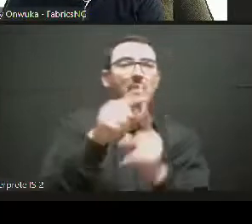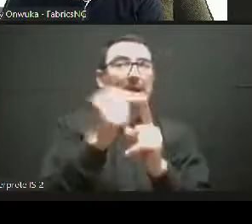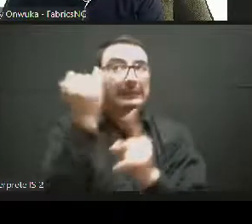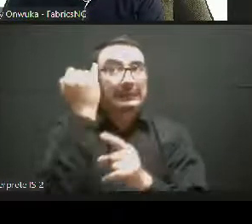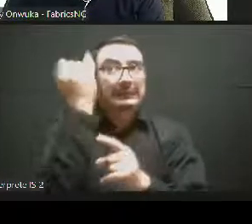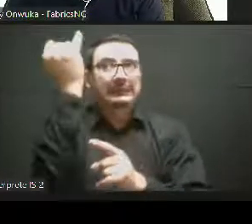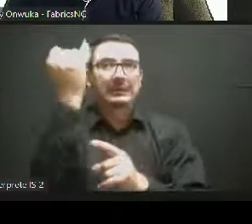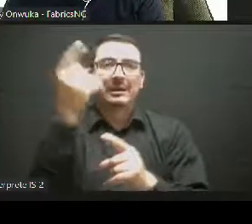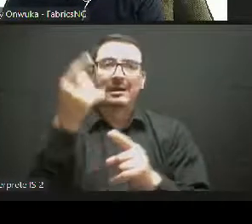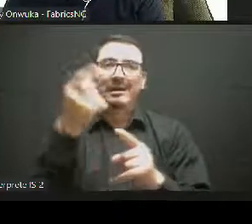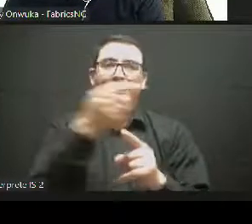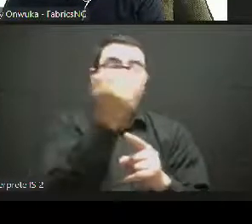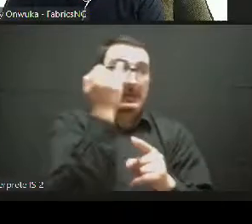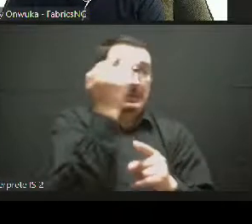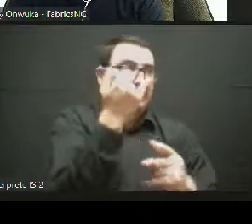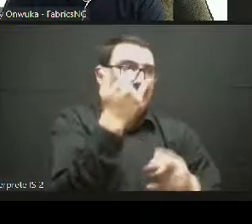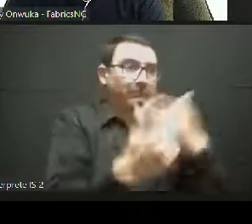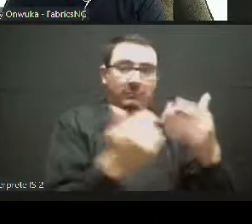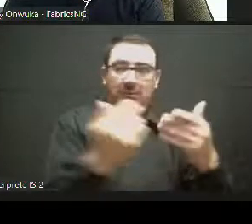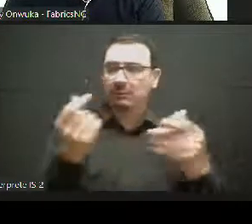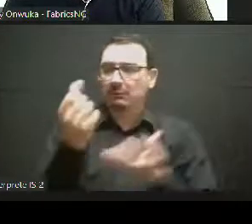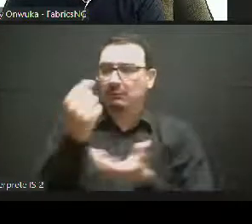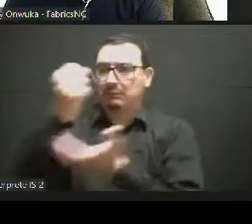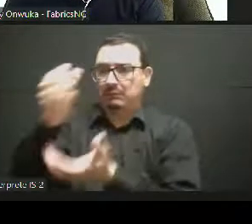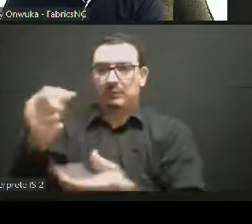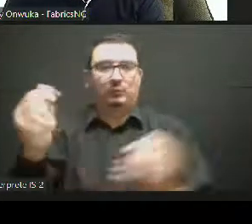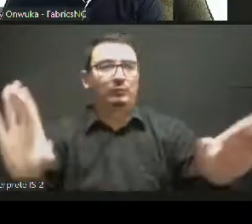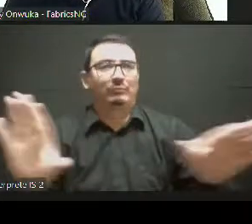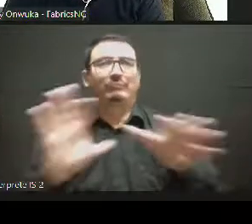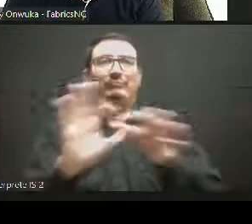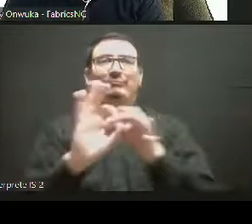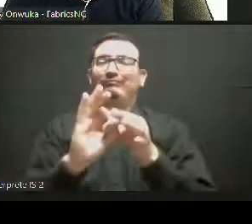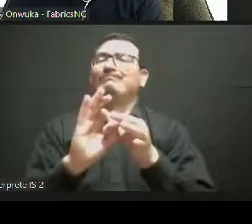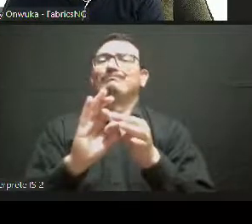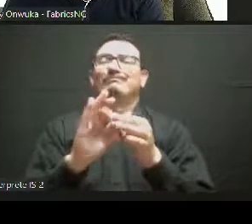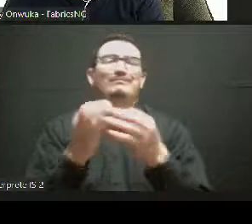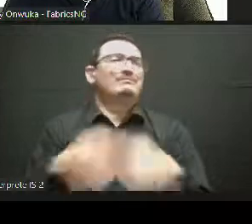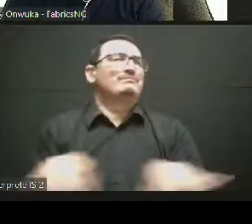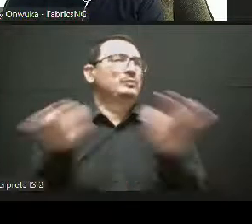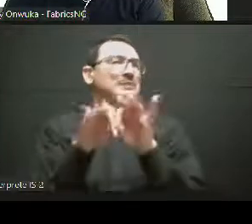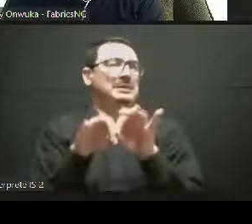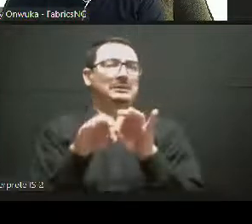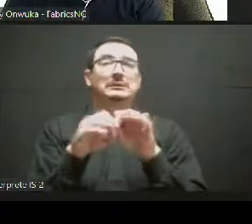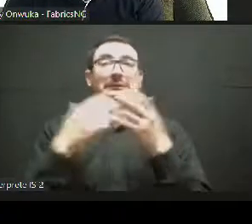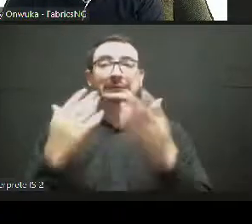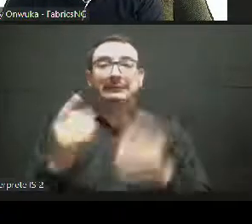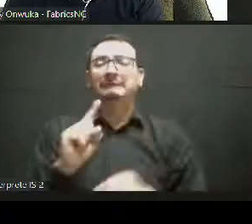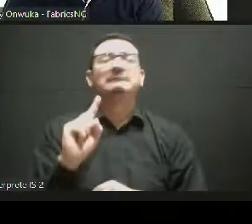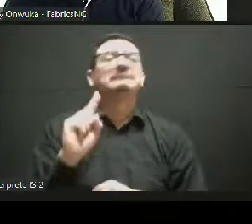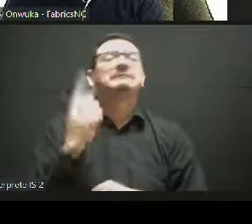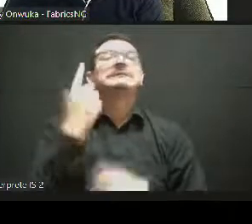is the creation of a platform, which is called Creatives Unite, which is the result of